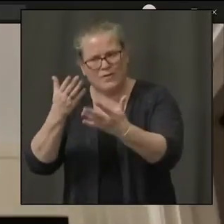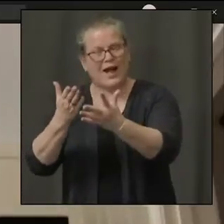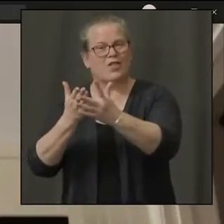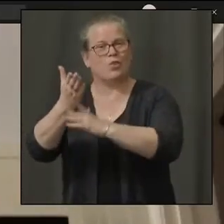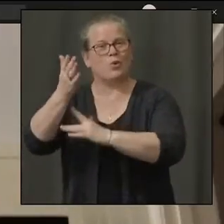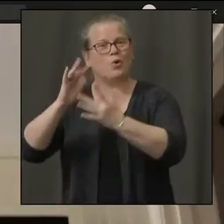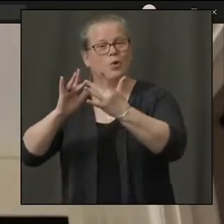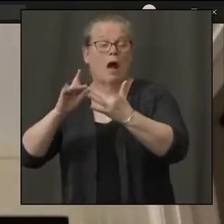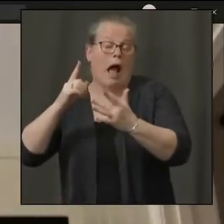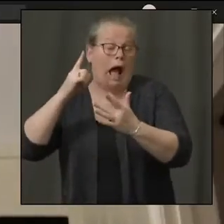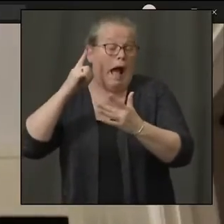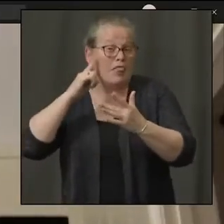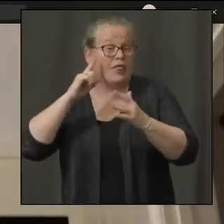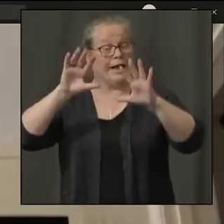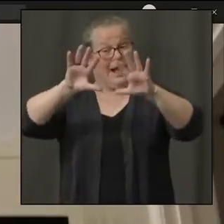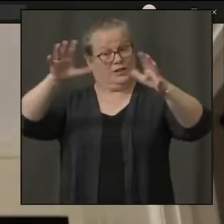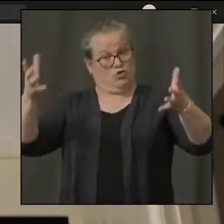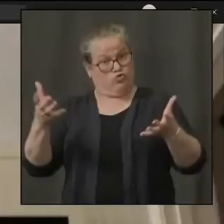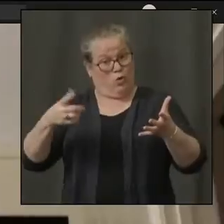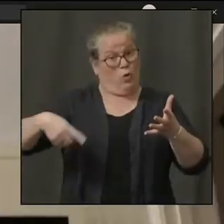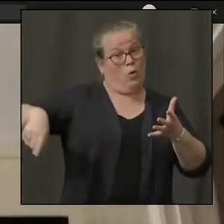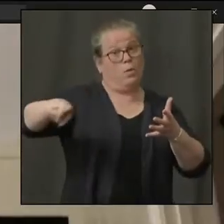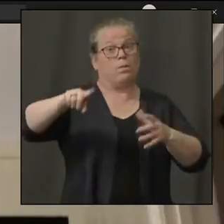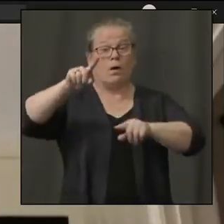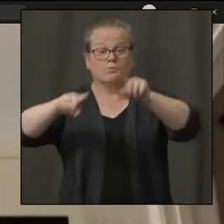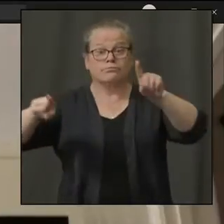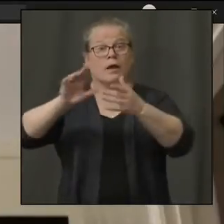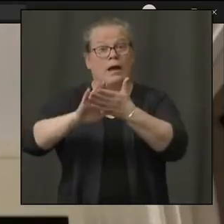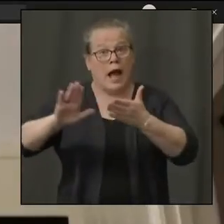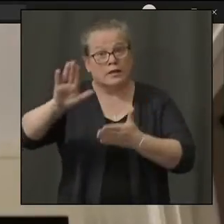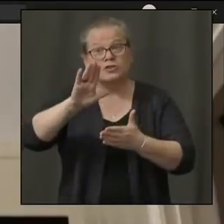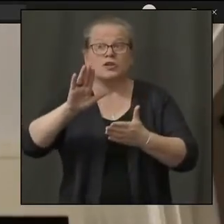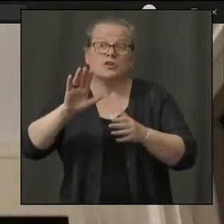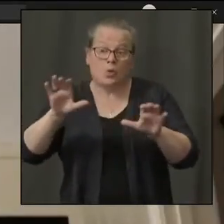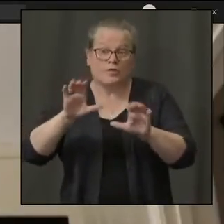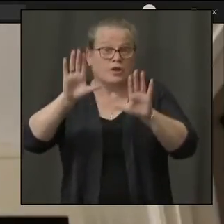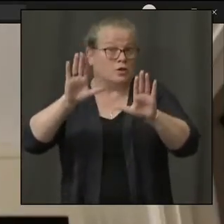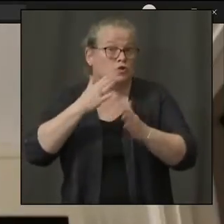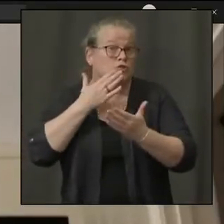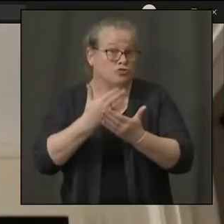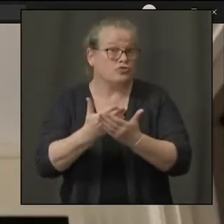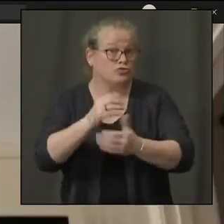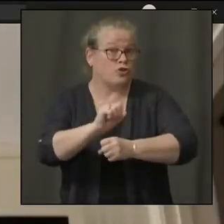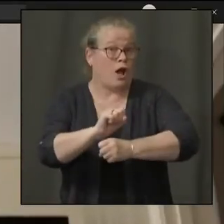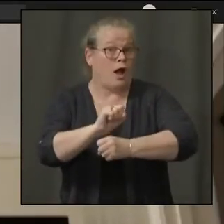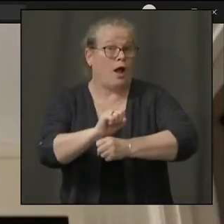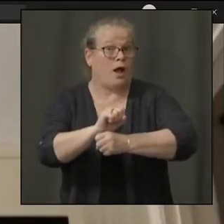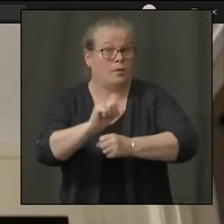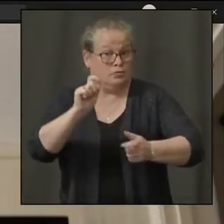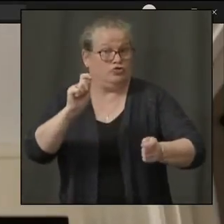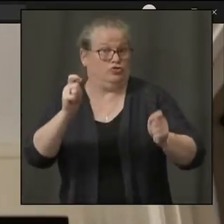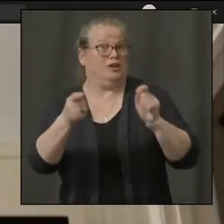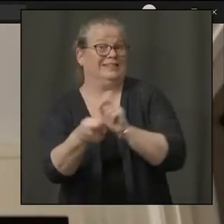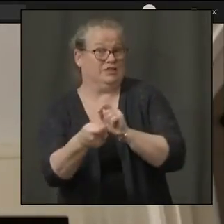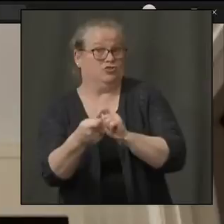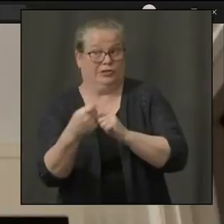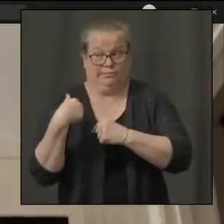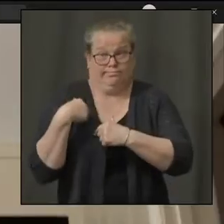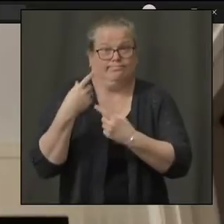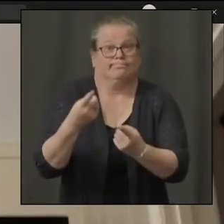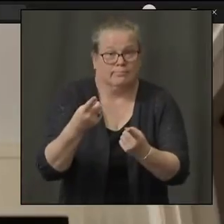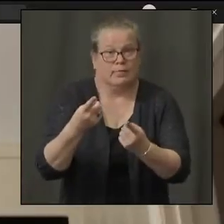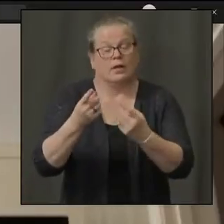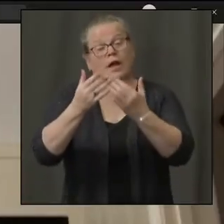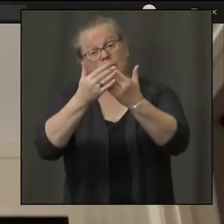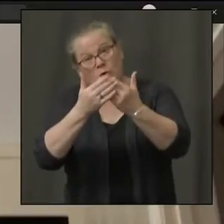done a great job in making that transition. And as we move forward, we're going to have to continue to provide